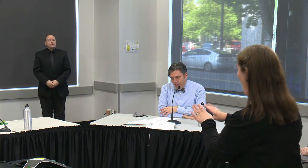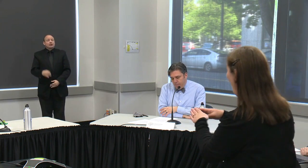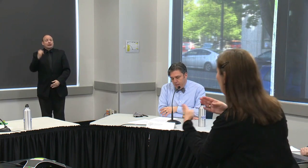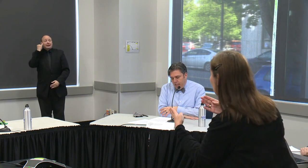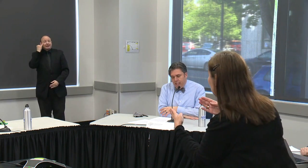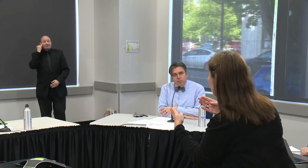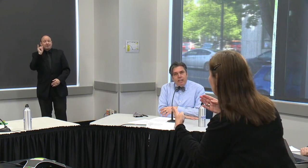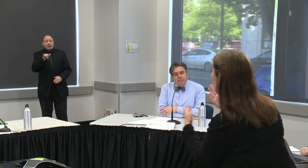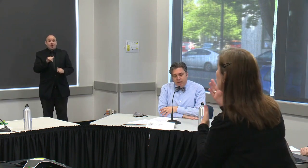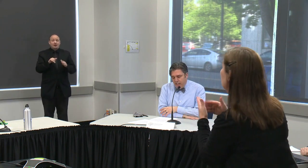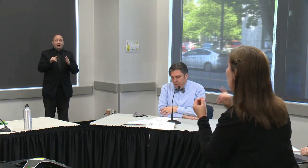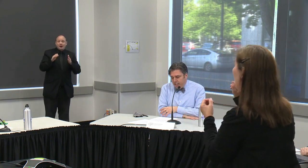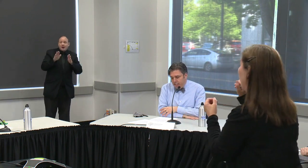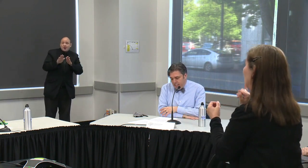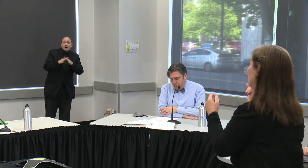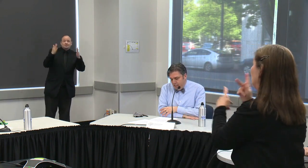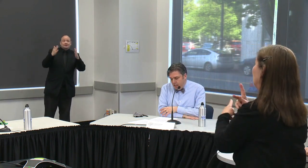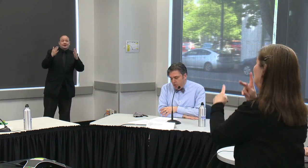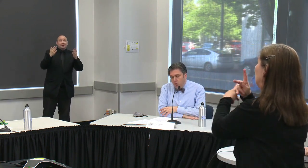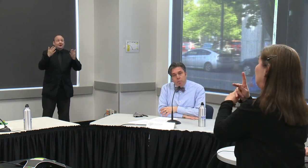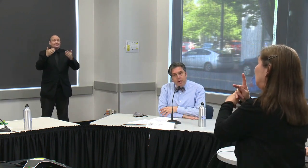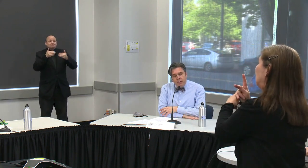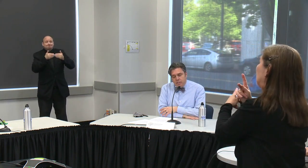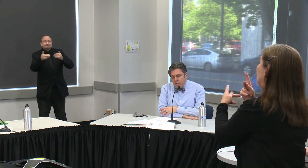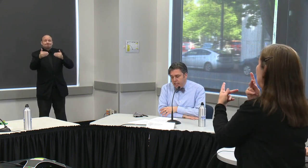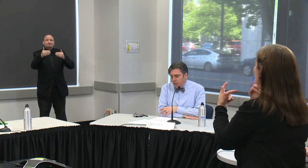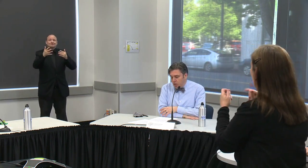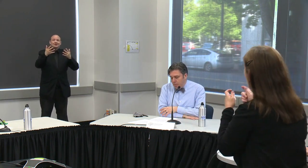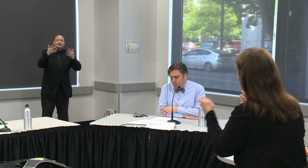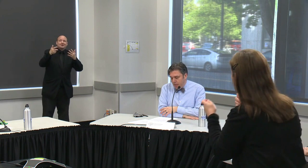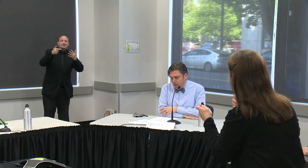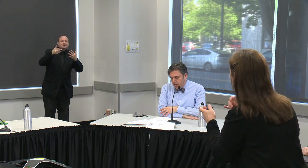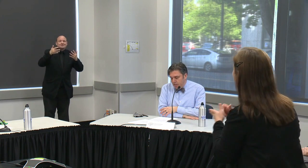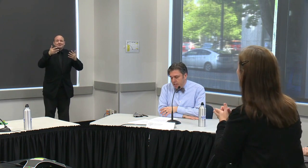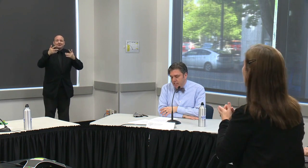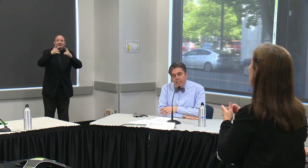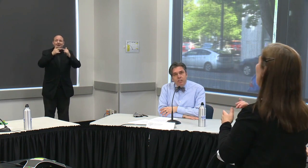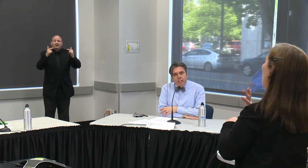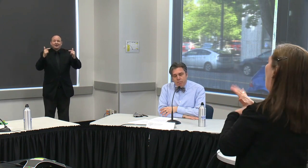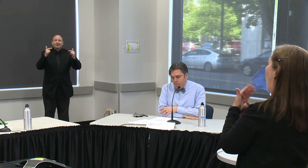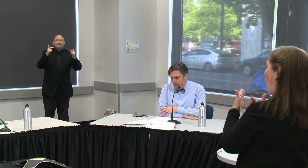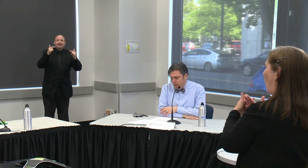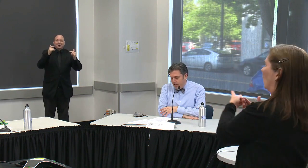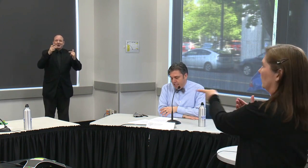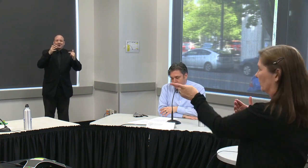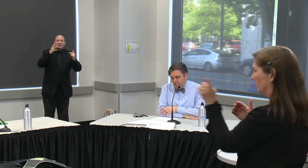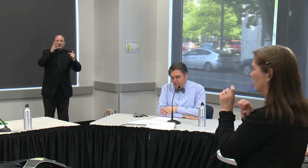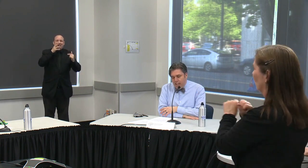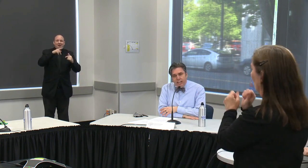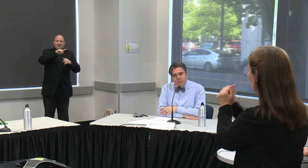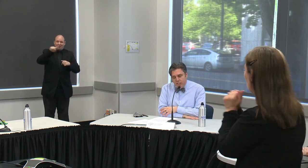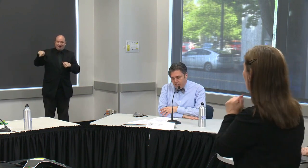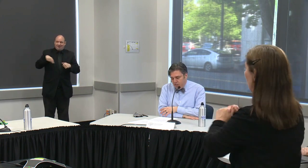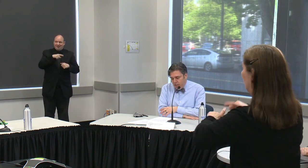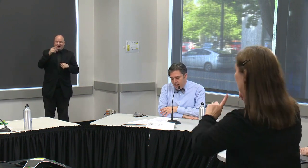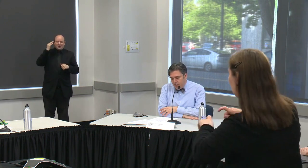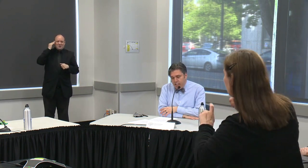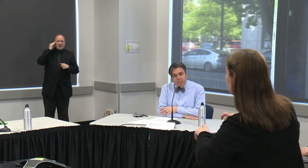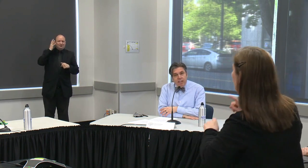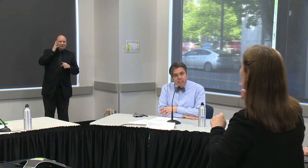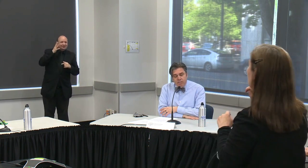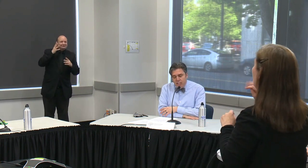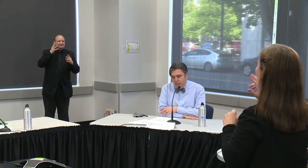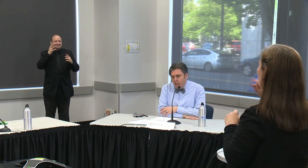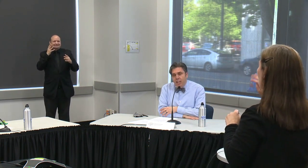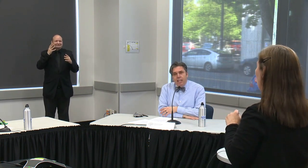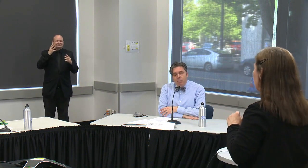control that and that's why it's vital that the state and our local partners and our tribal partners continue to implement our testing and contact tracing strategy